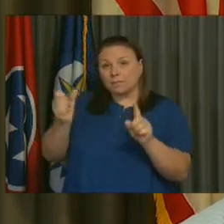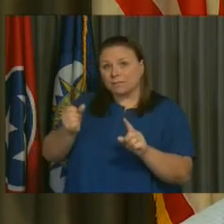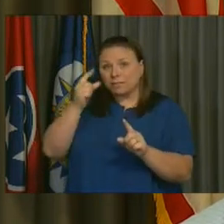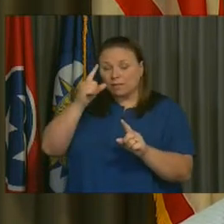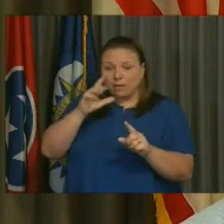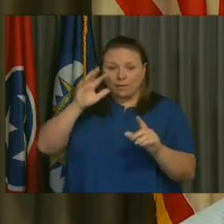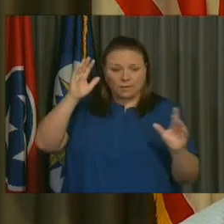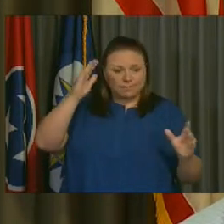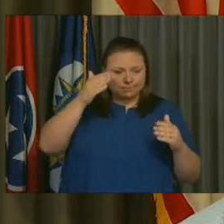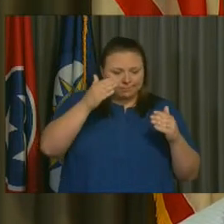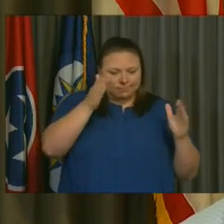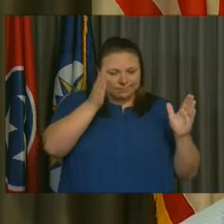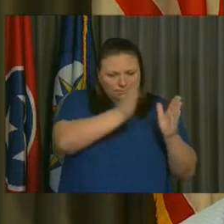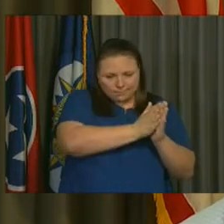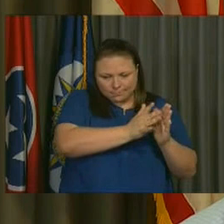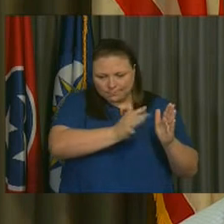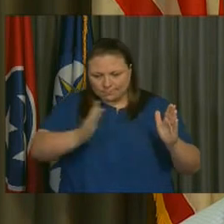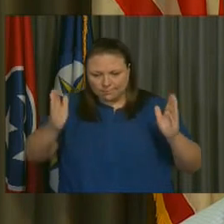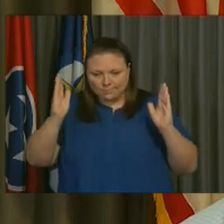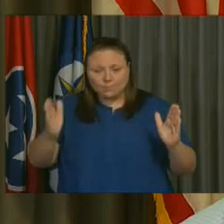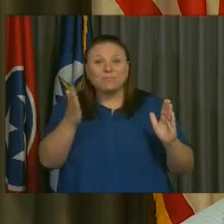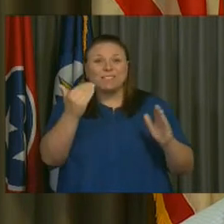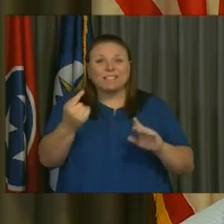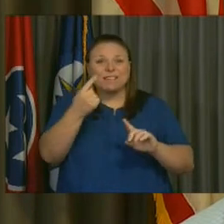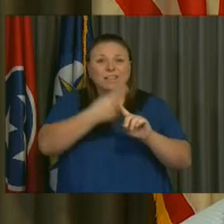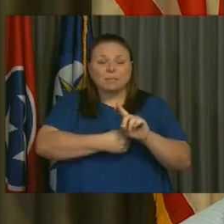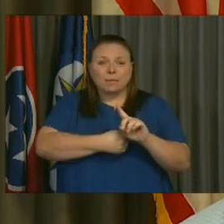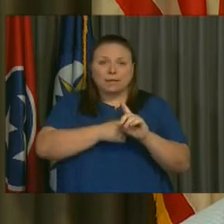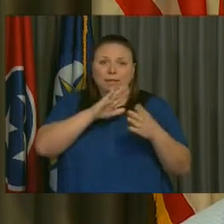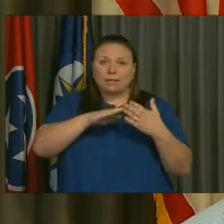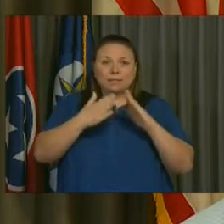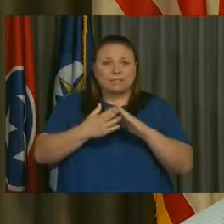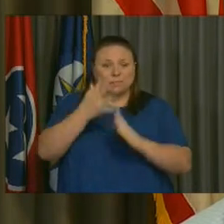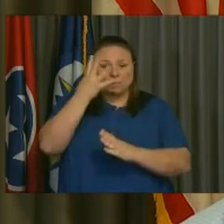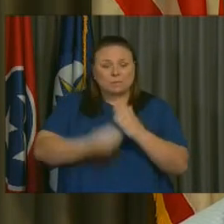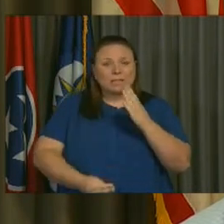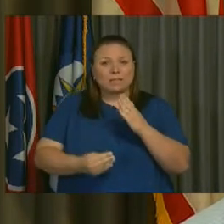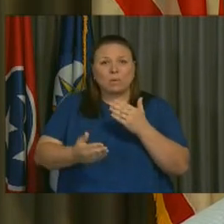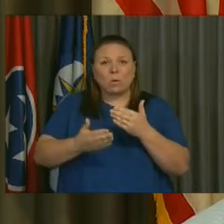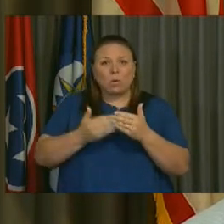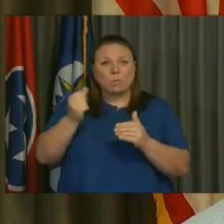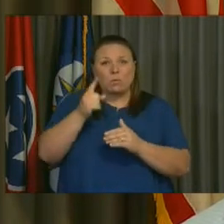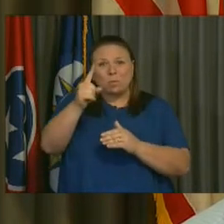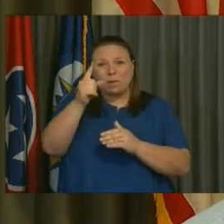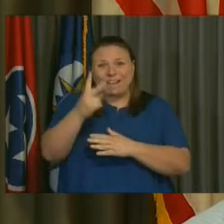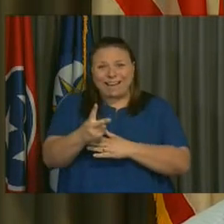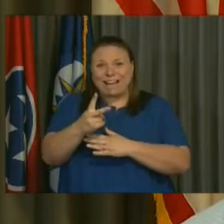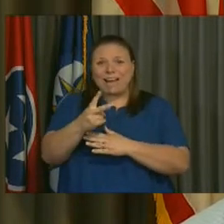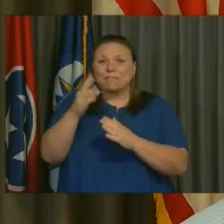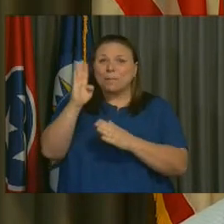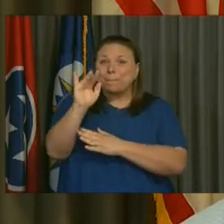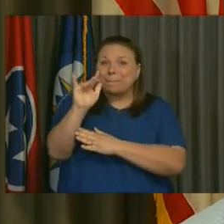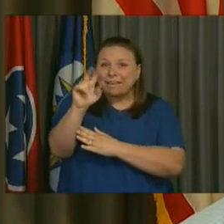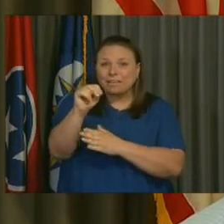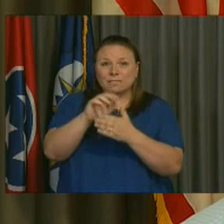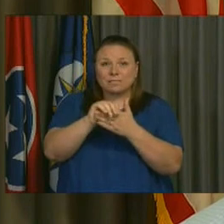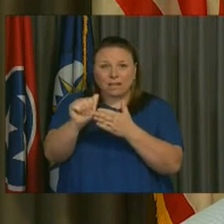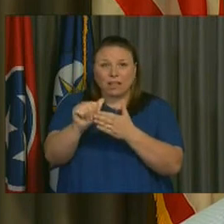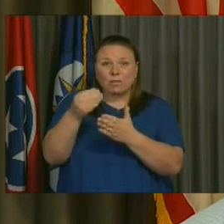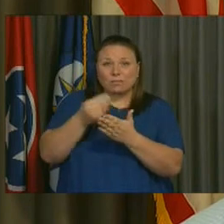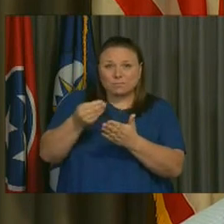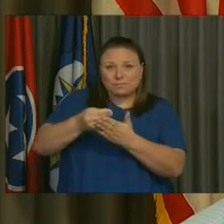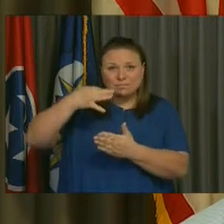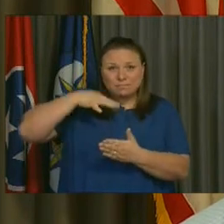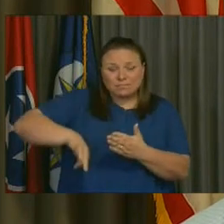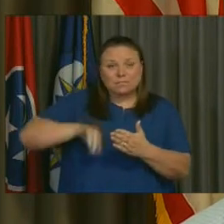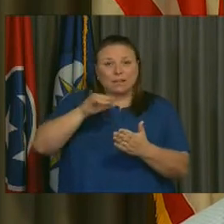challenge. Over the next 15 months, the city will miss almost a half a billion dollars in revenue. The cash balance of the